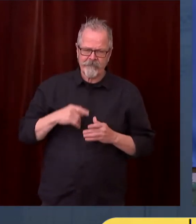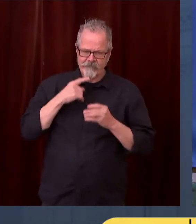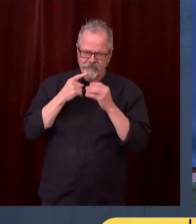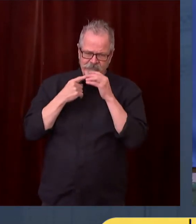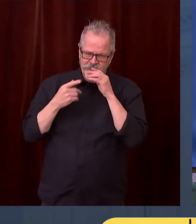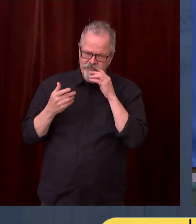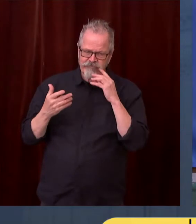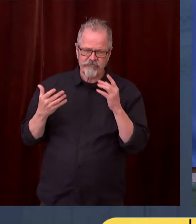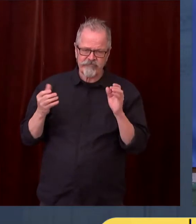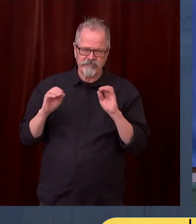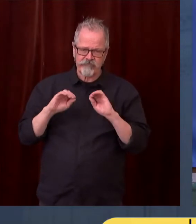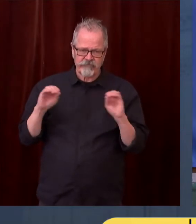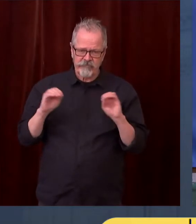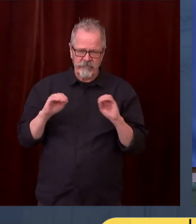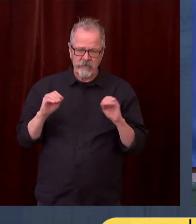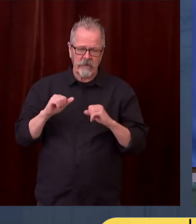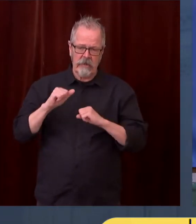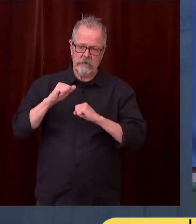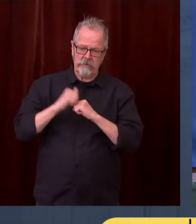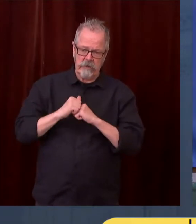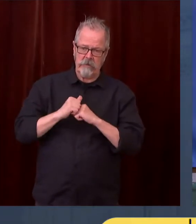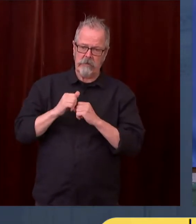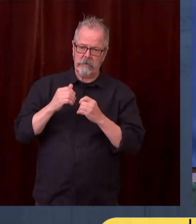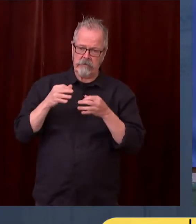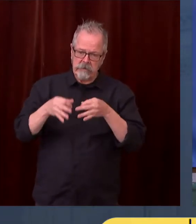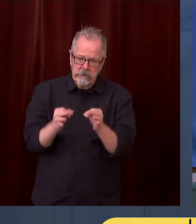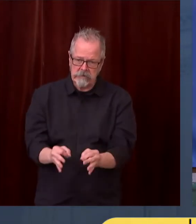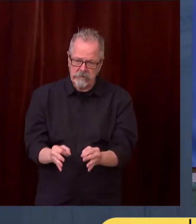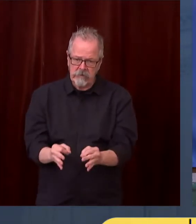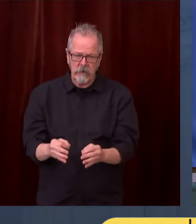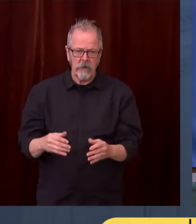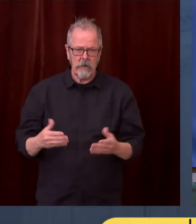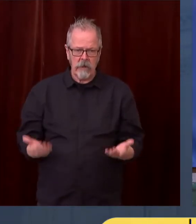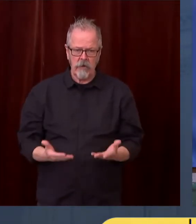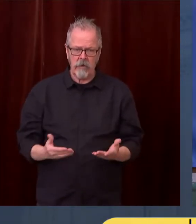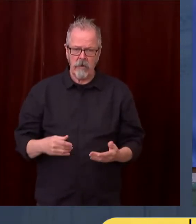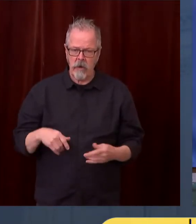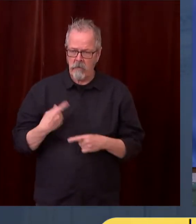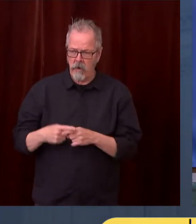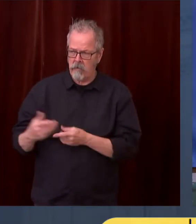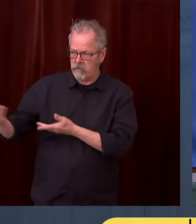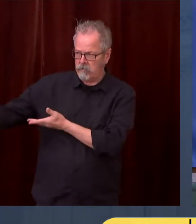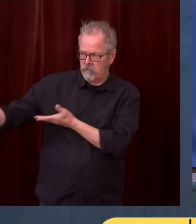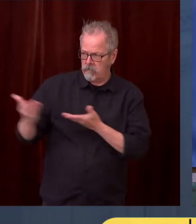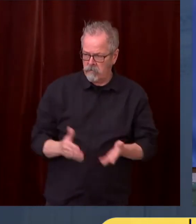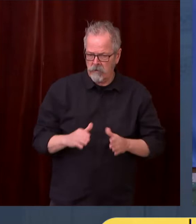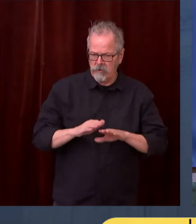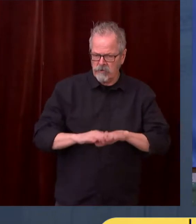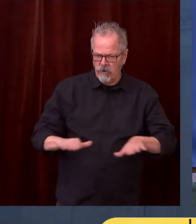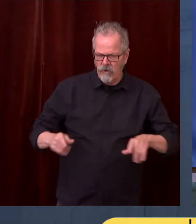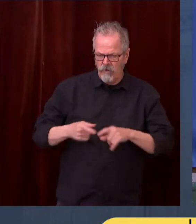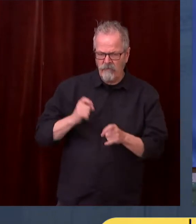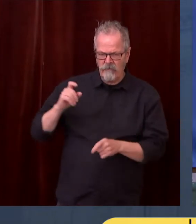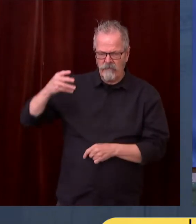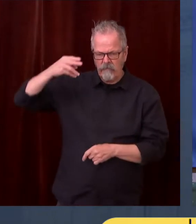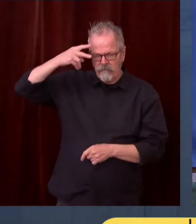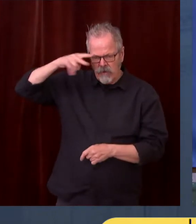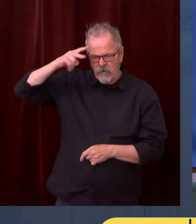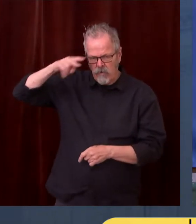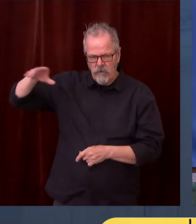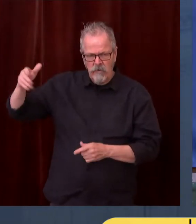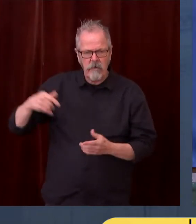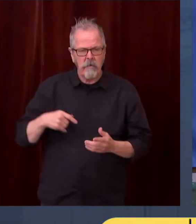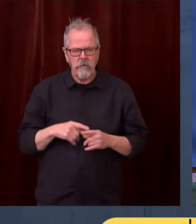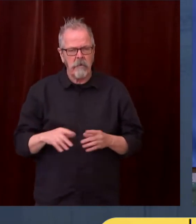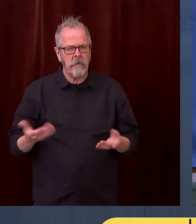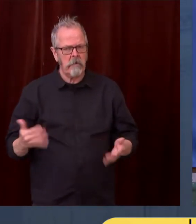regarding unaccompanied minors here. So at the moment, no, we haven't had any specific proposals from